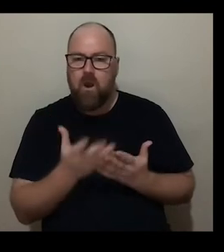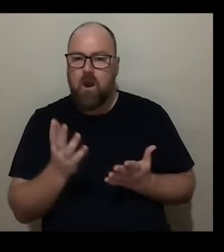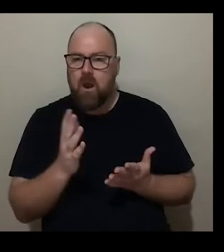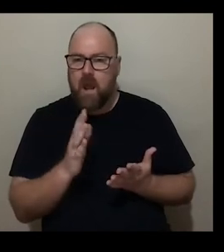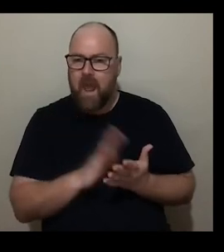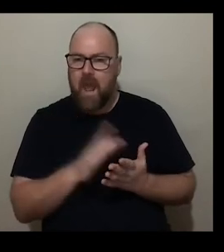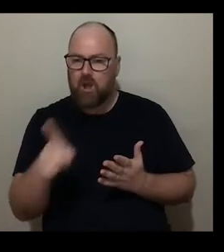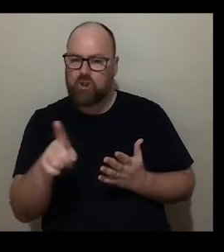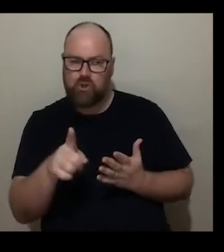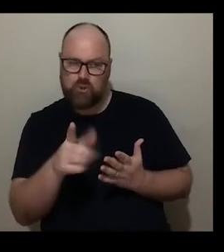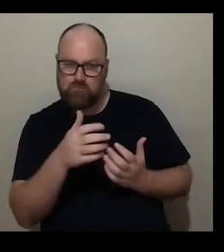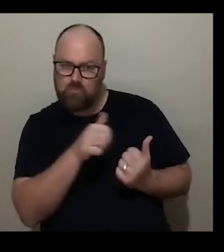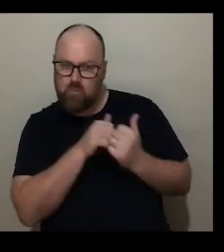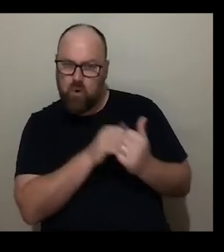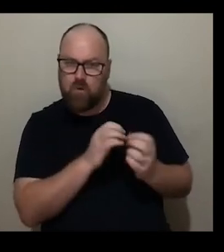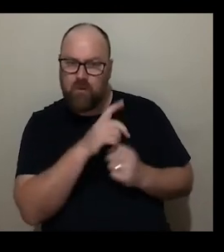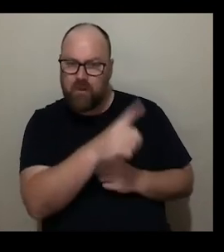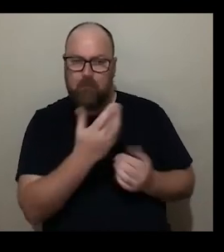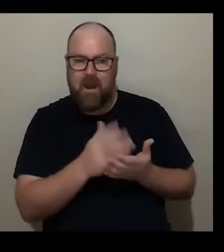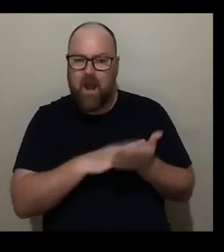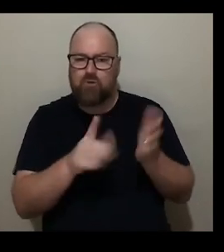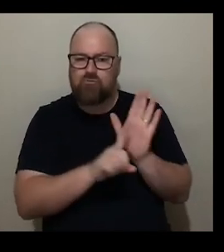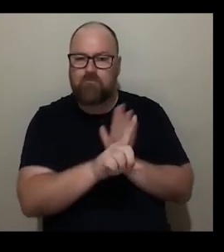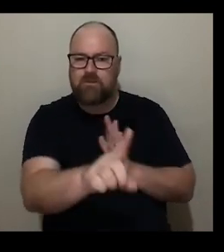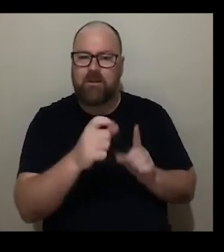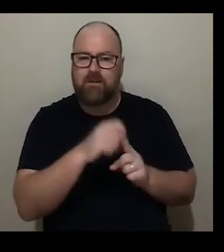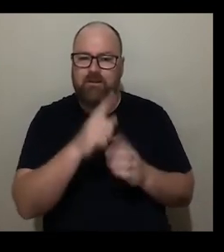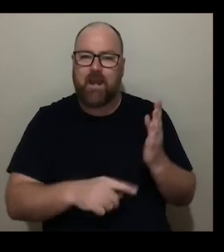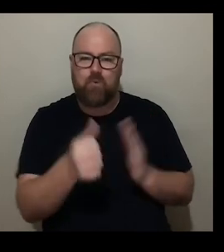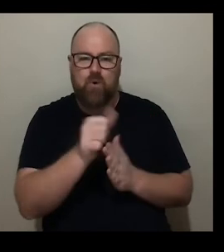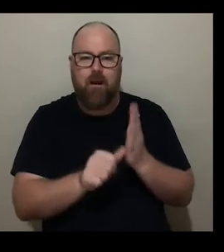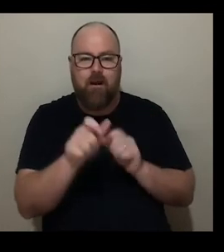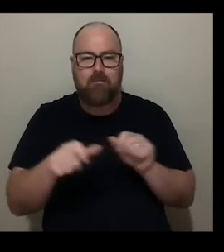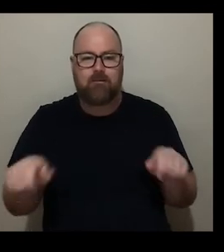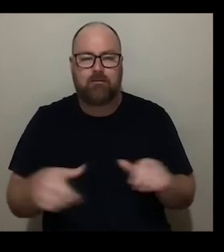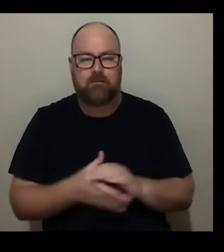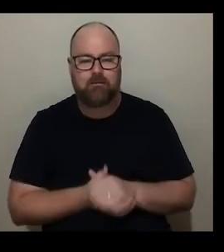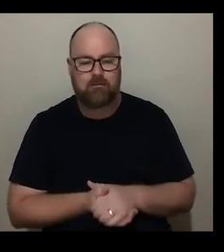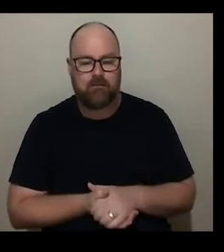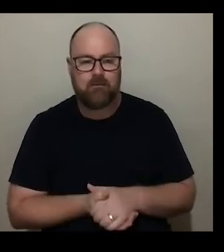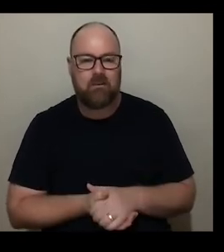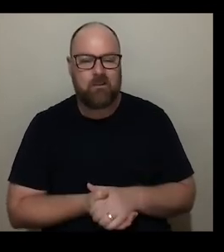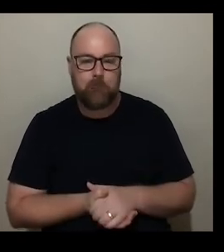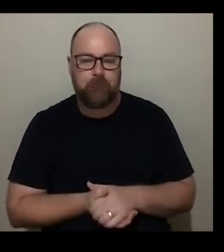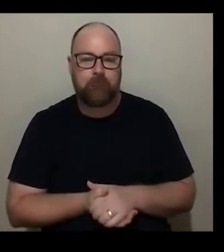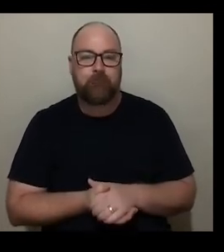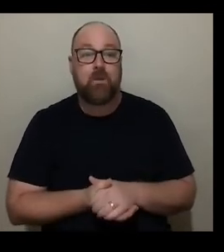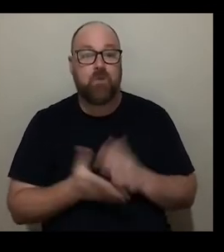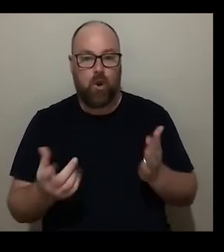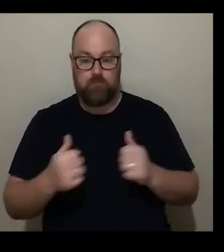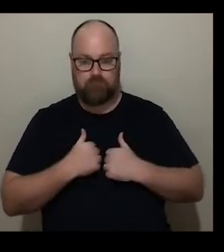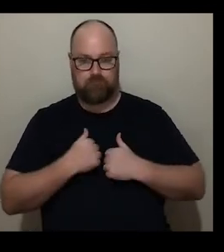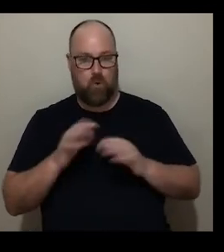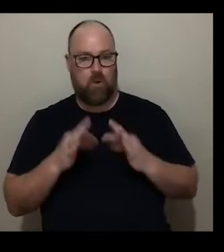approach to the support and representation of disabled artists yes so um the way tate